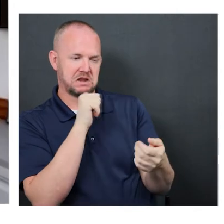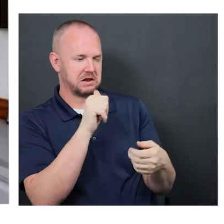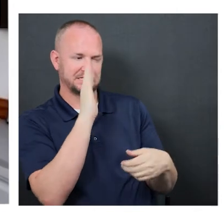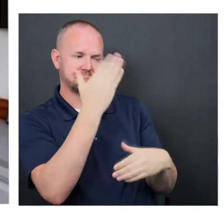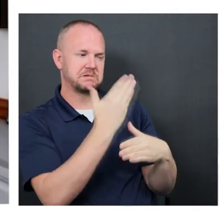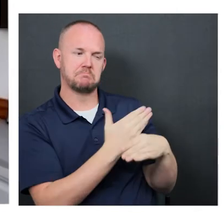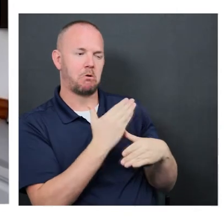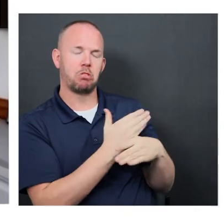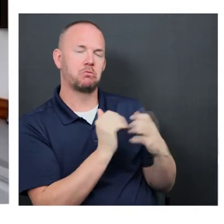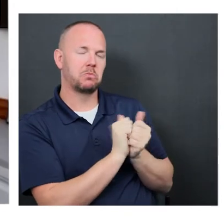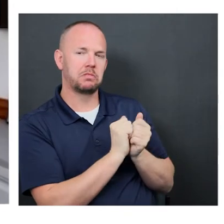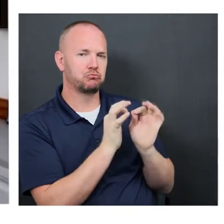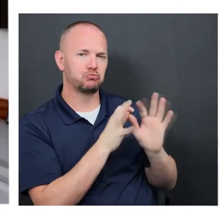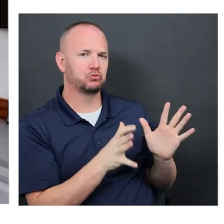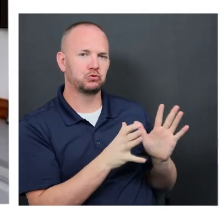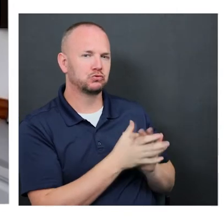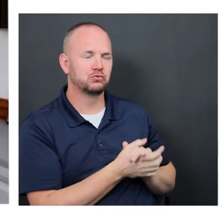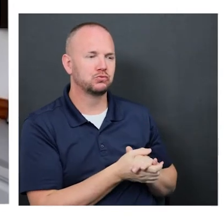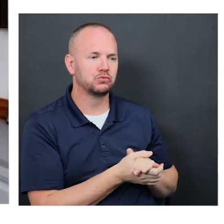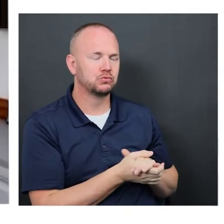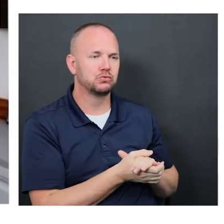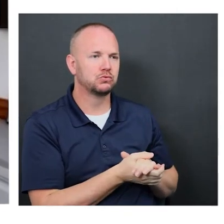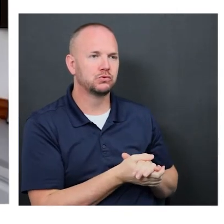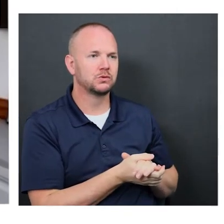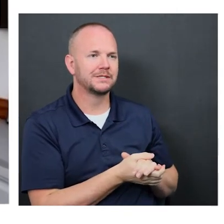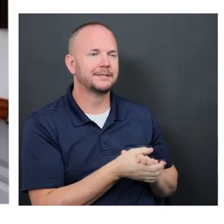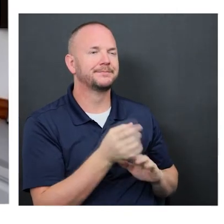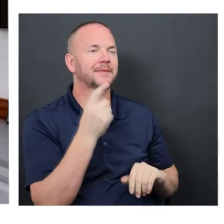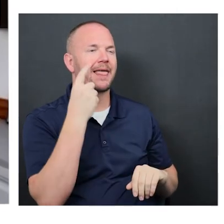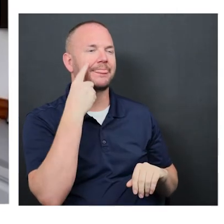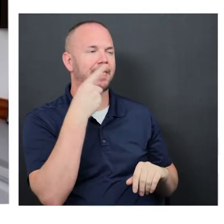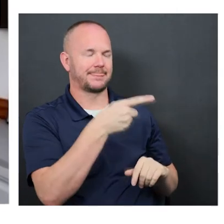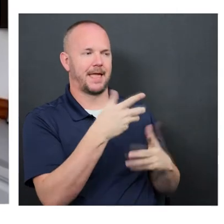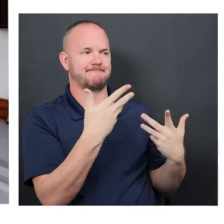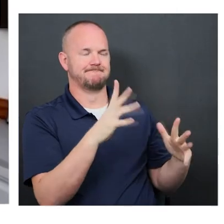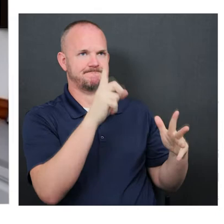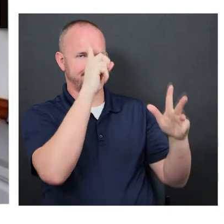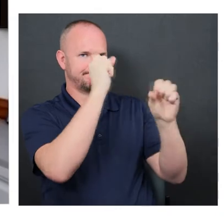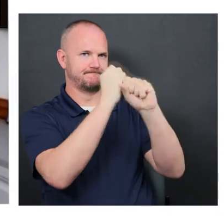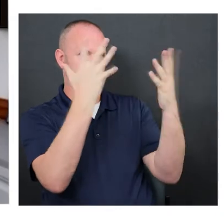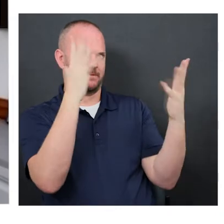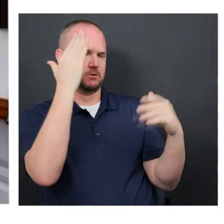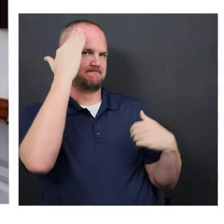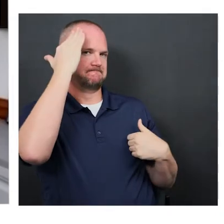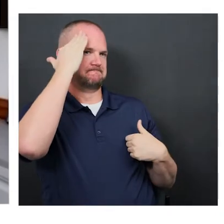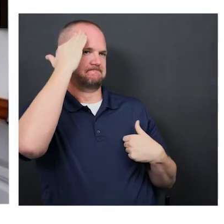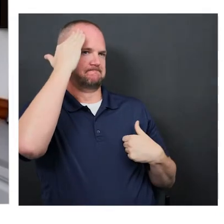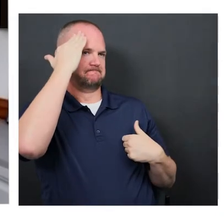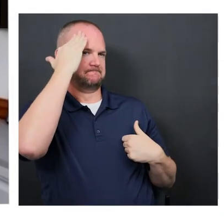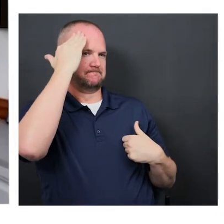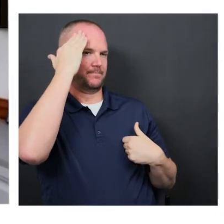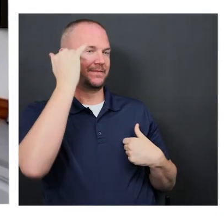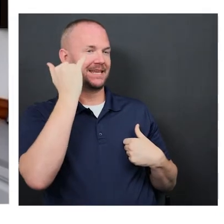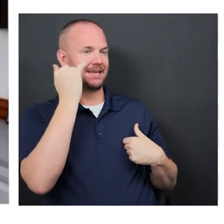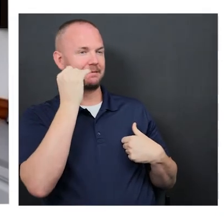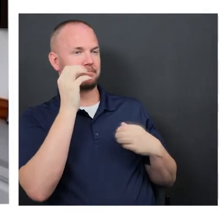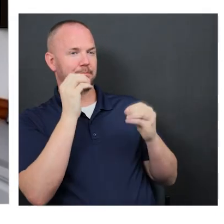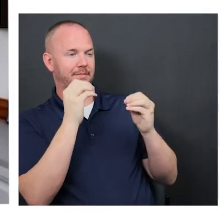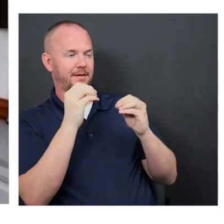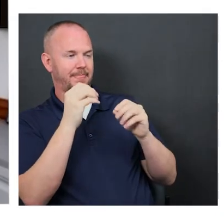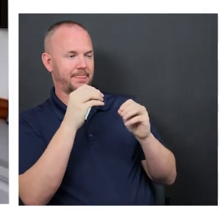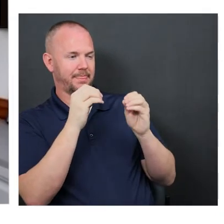fearful about this, right? Um, I think knowing that everyone, you know, the environmental